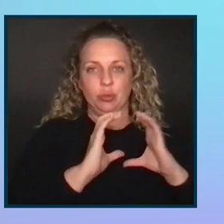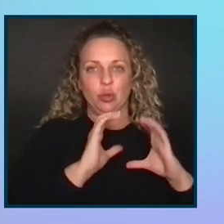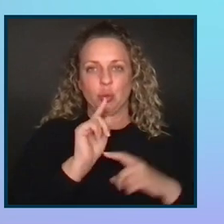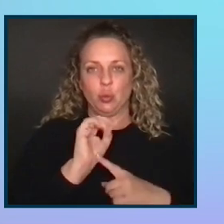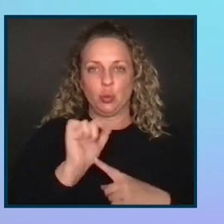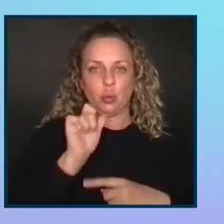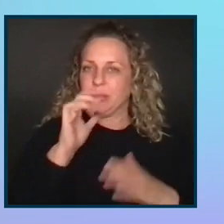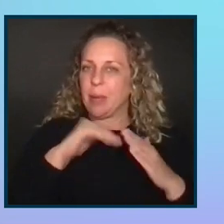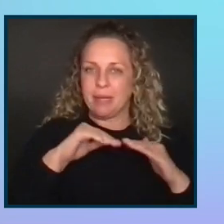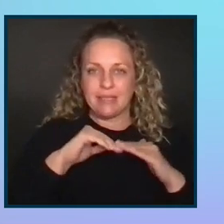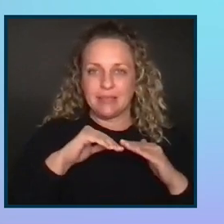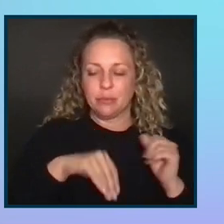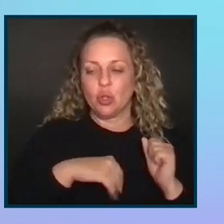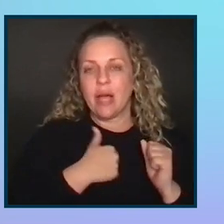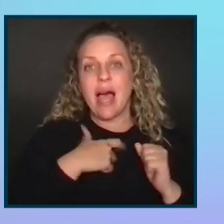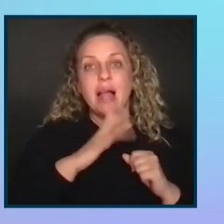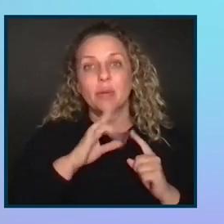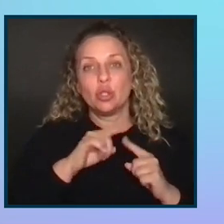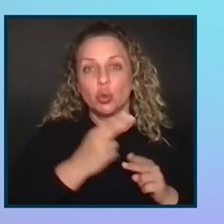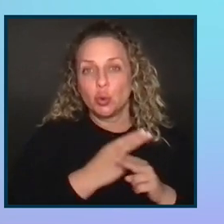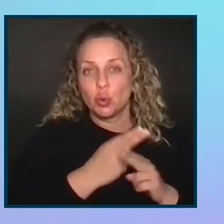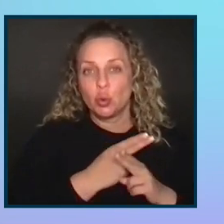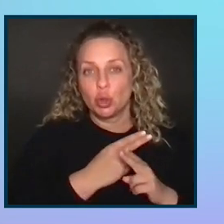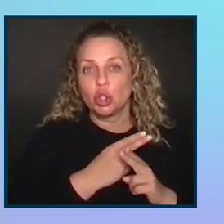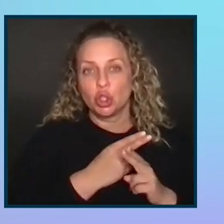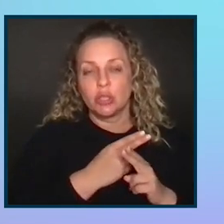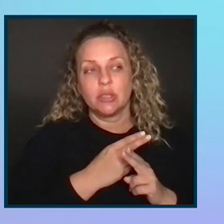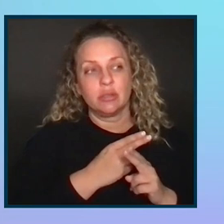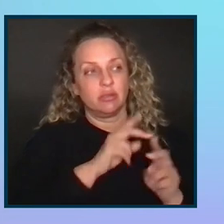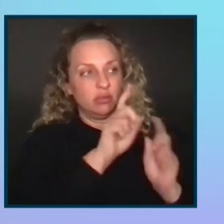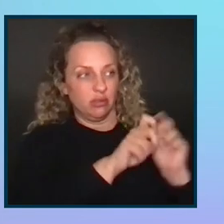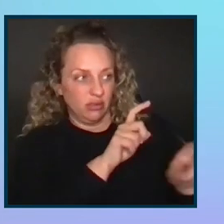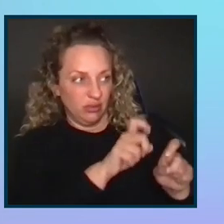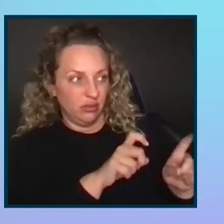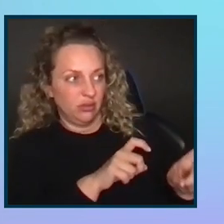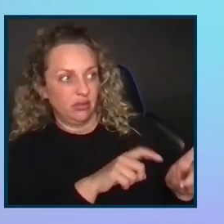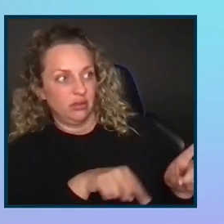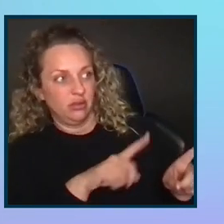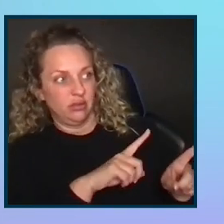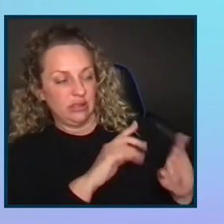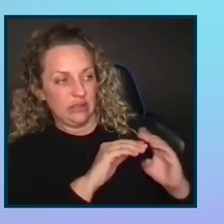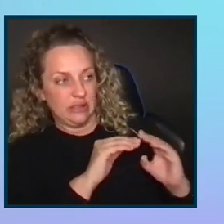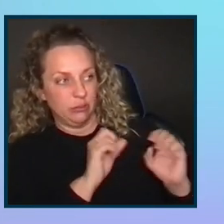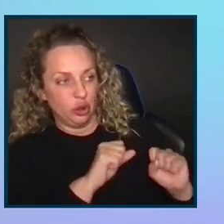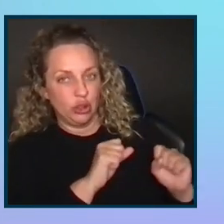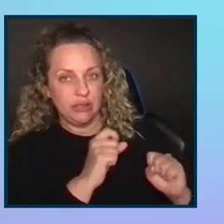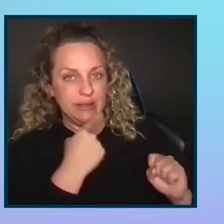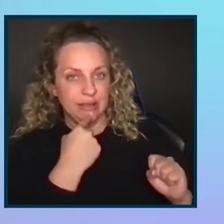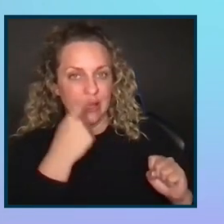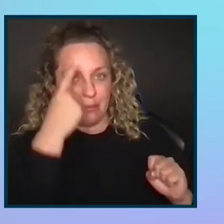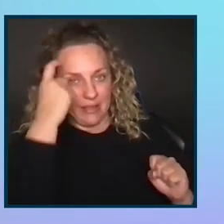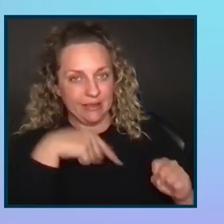be accessible. And I spoke to users to ask if it was accessible. And they told me that because they